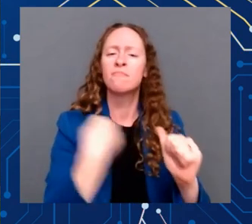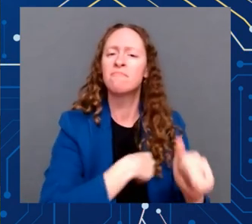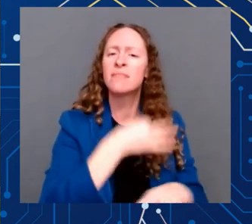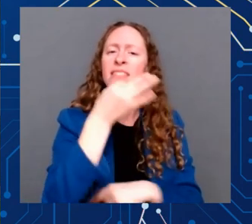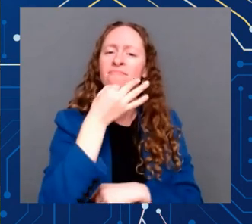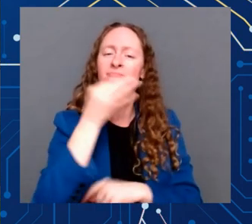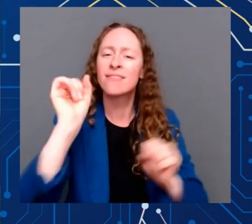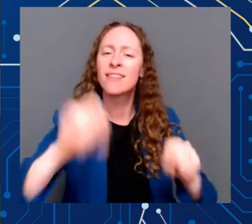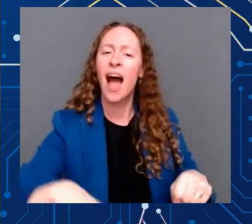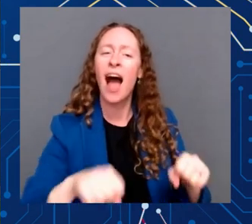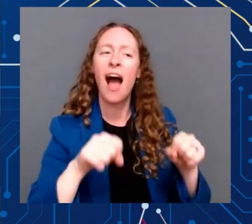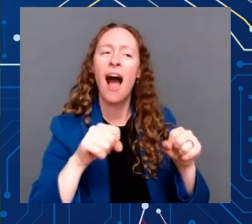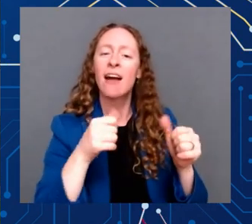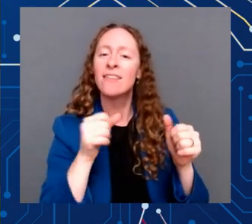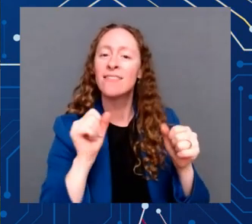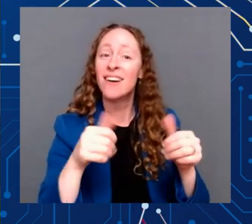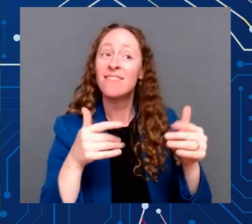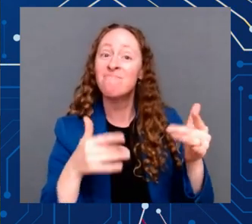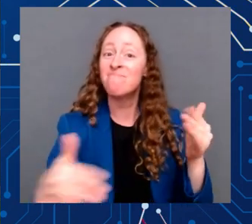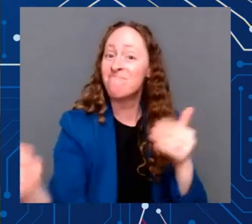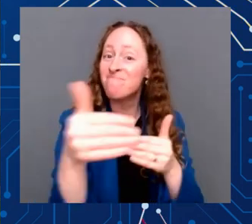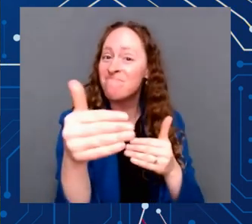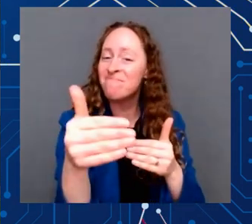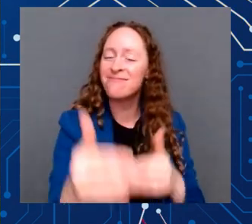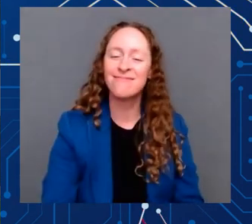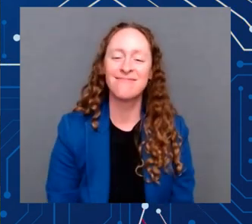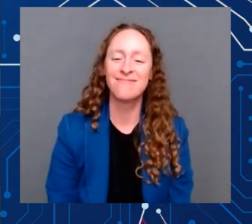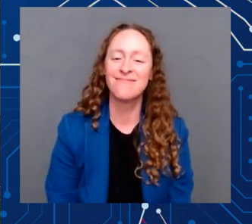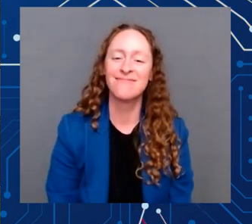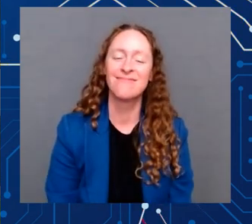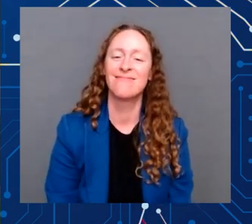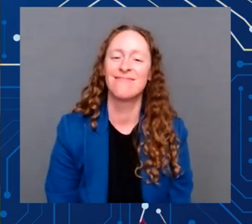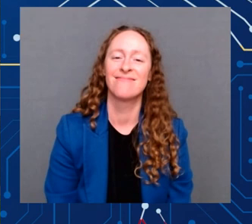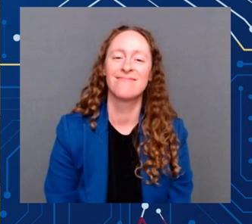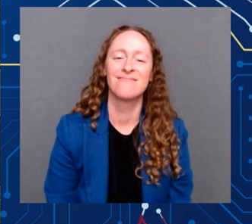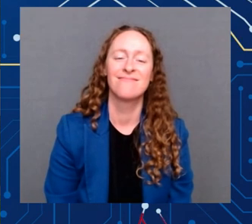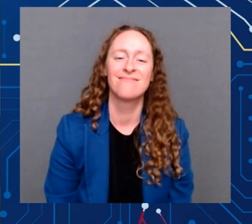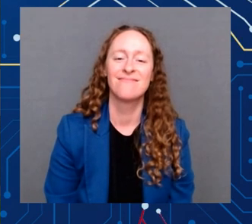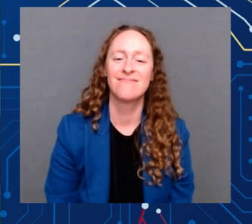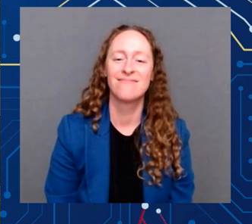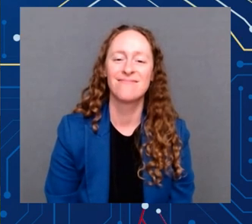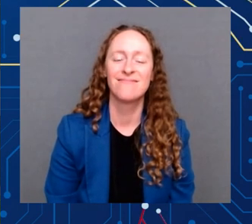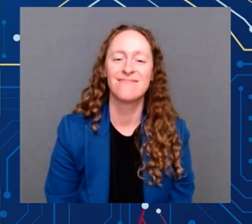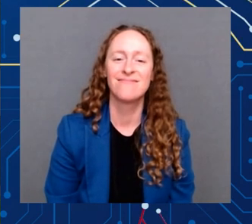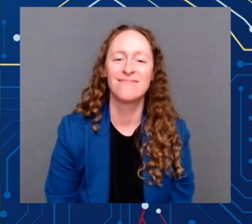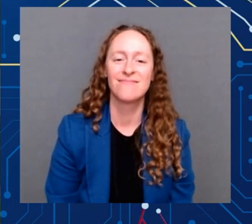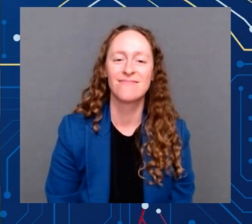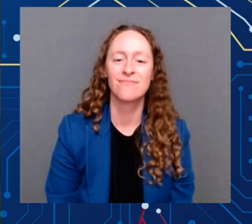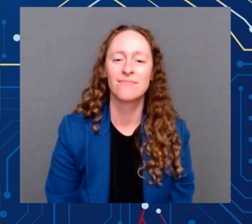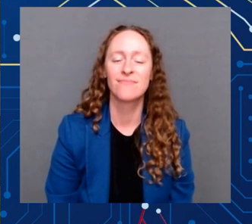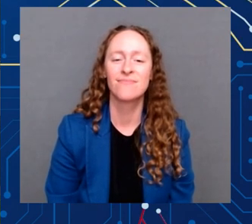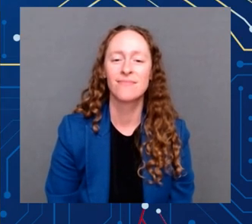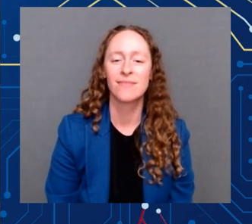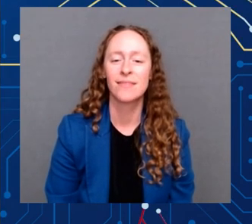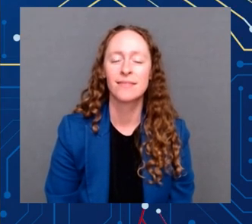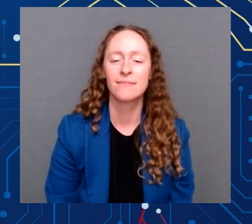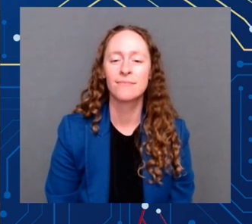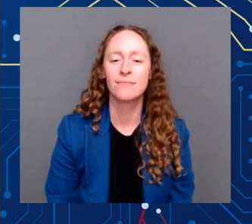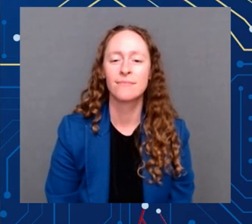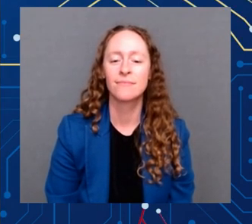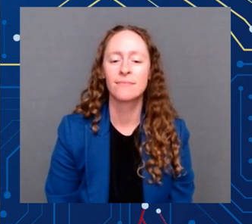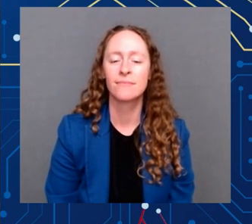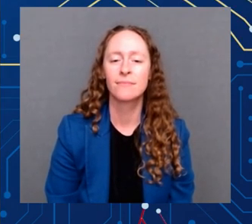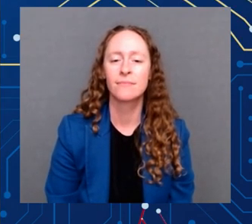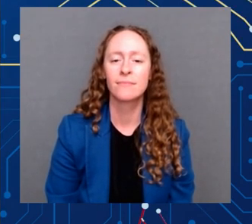Under President Biden, our beacon of excellence will glow for generations to come. Thank you,